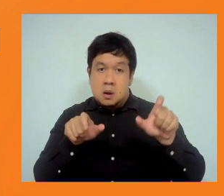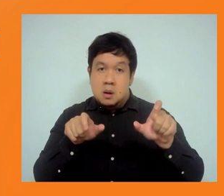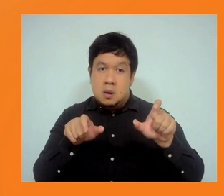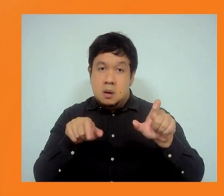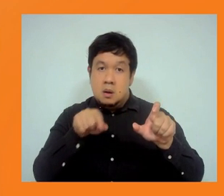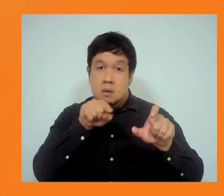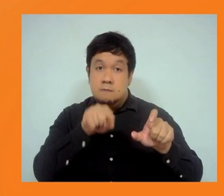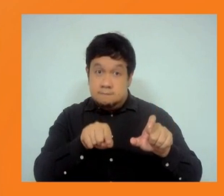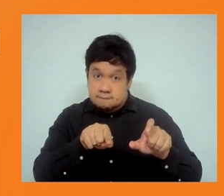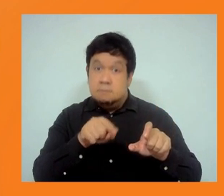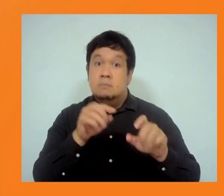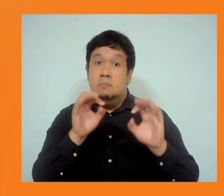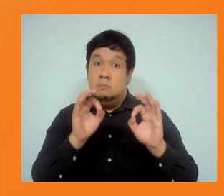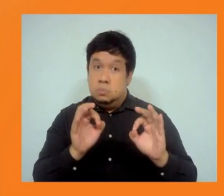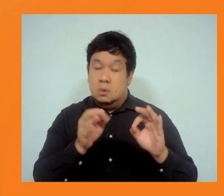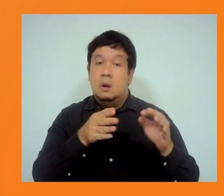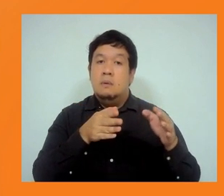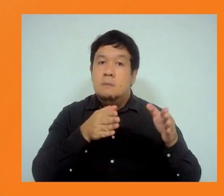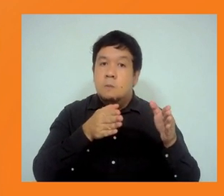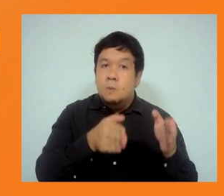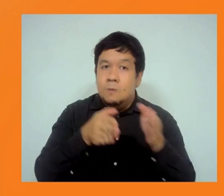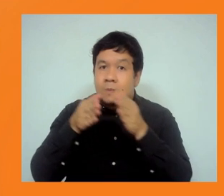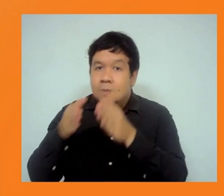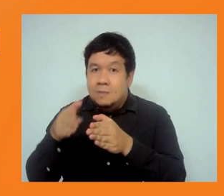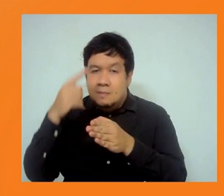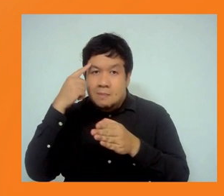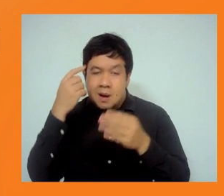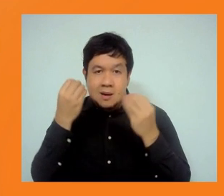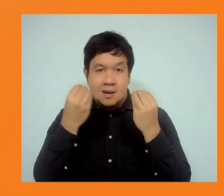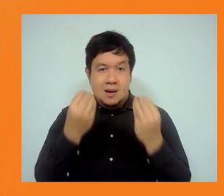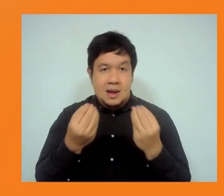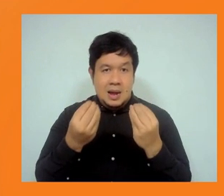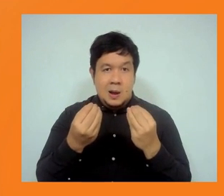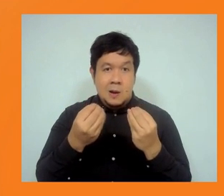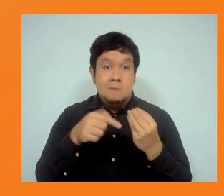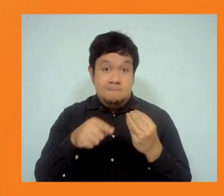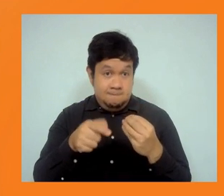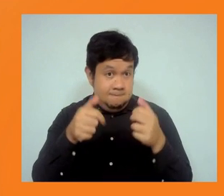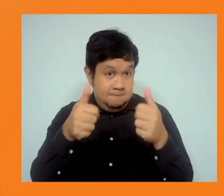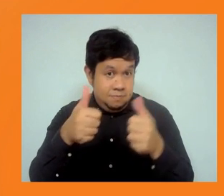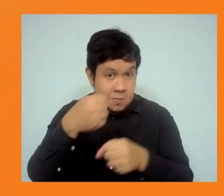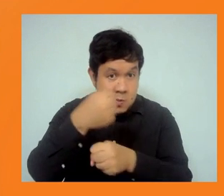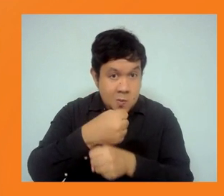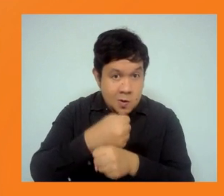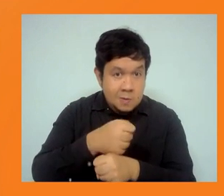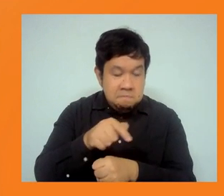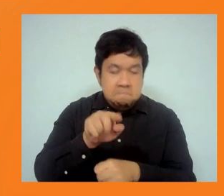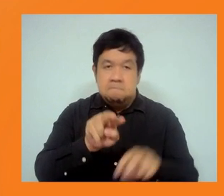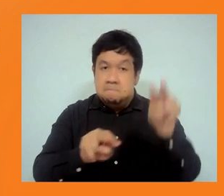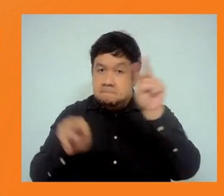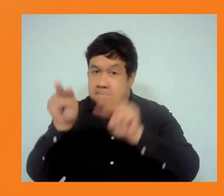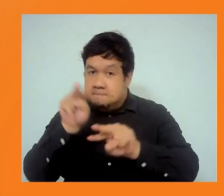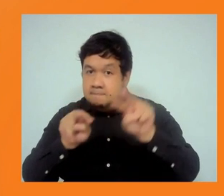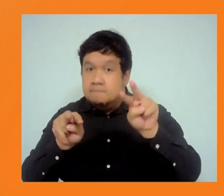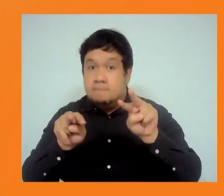themselves most acutely how they're going to be affected. So, you know, assessing and involving people in understanding the livelihoods.